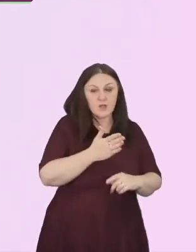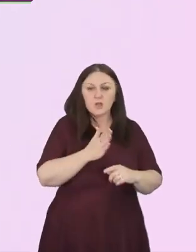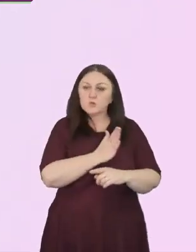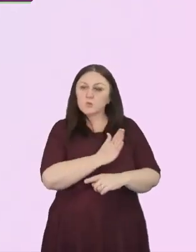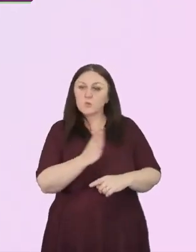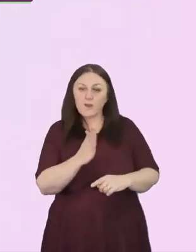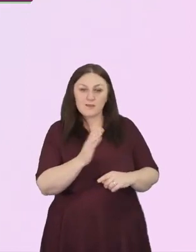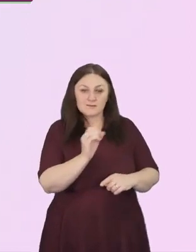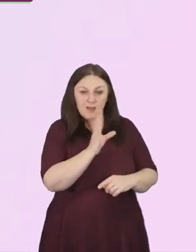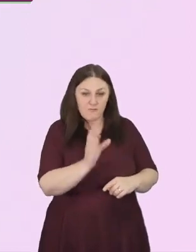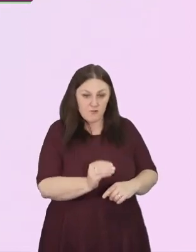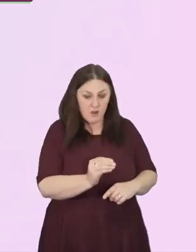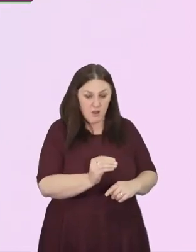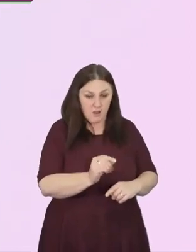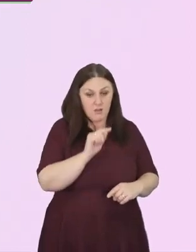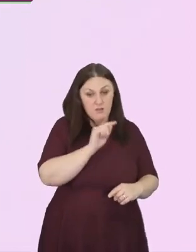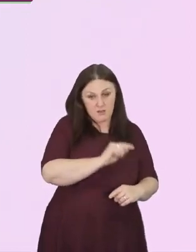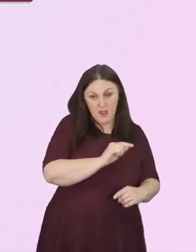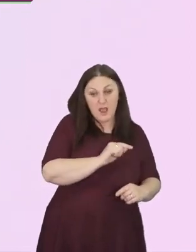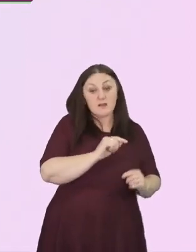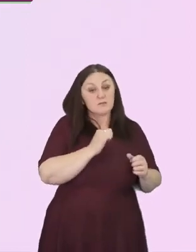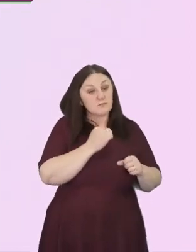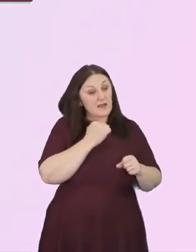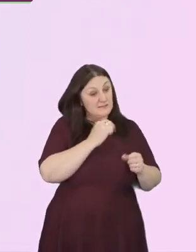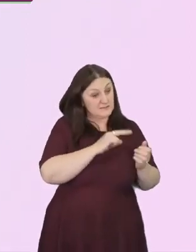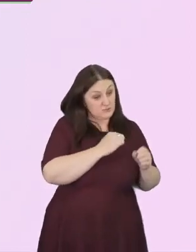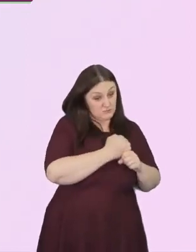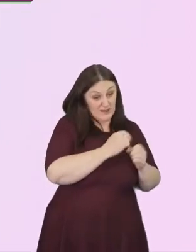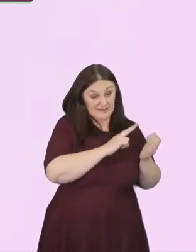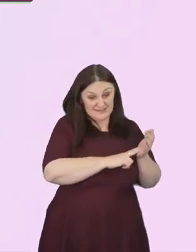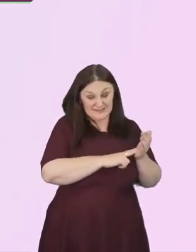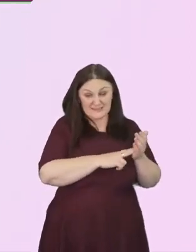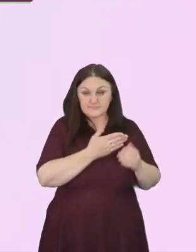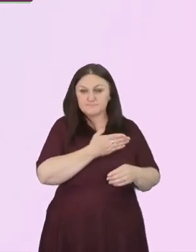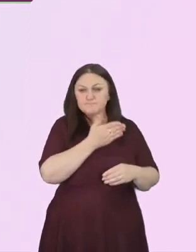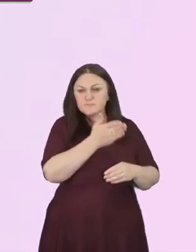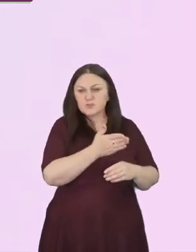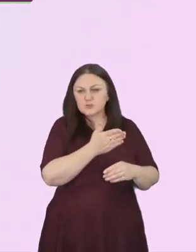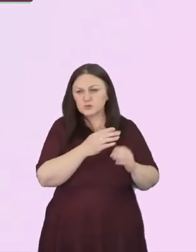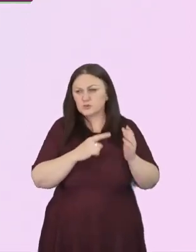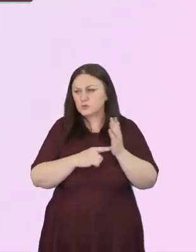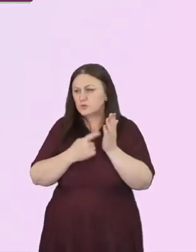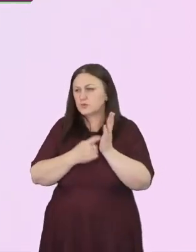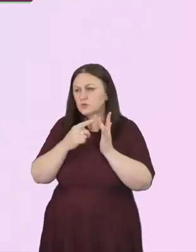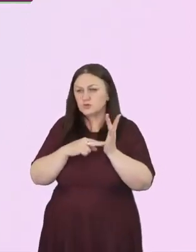to Trinidad as indentured labors.